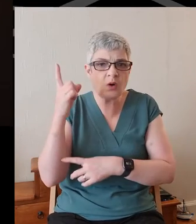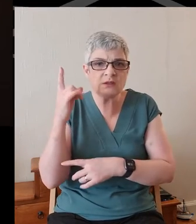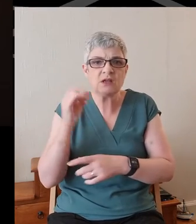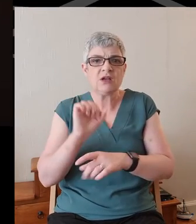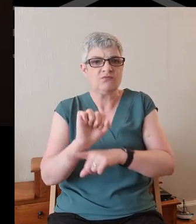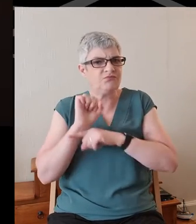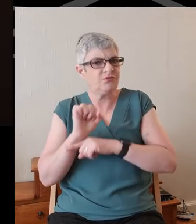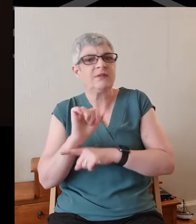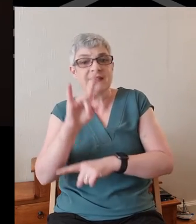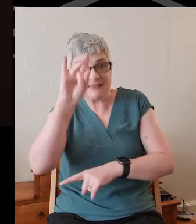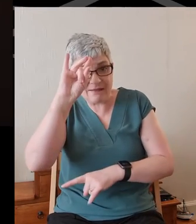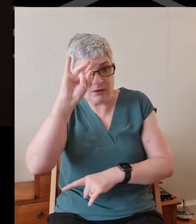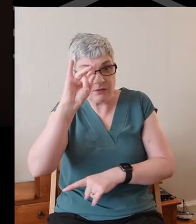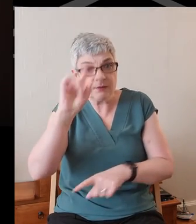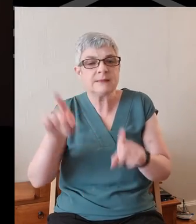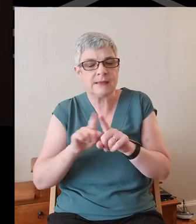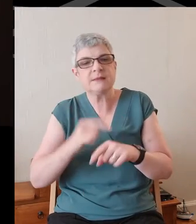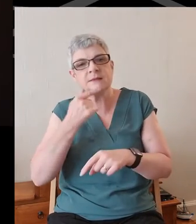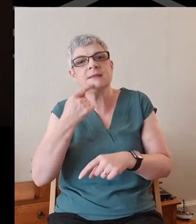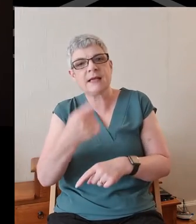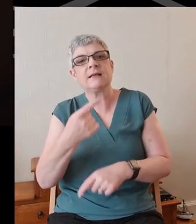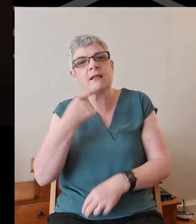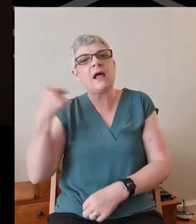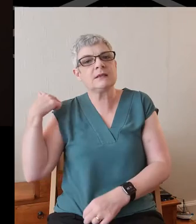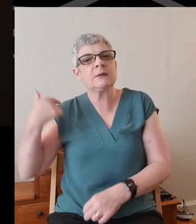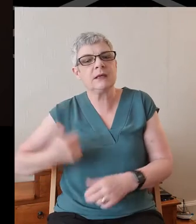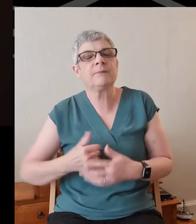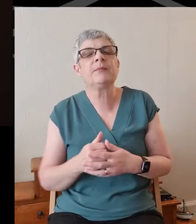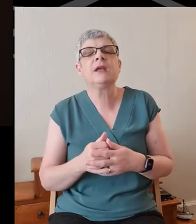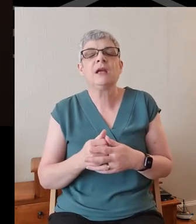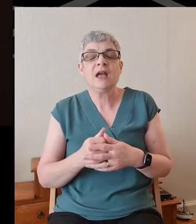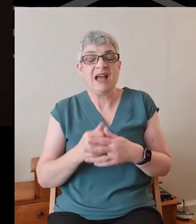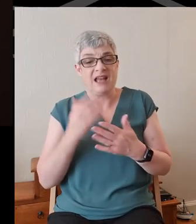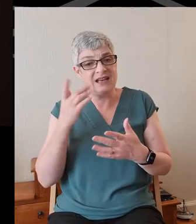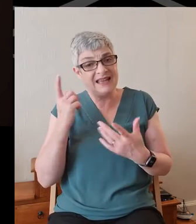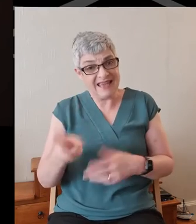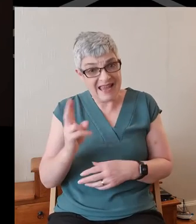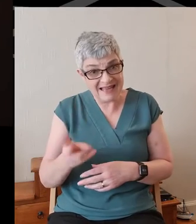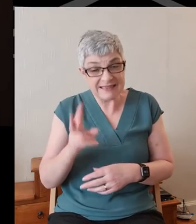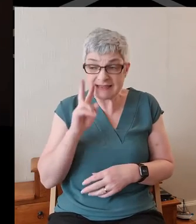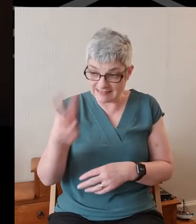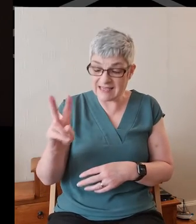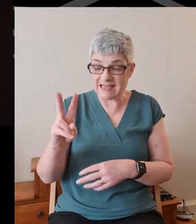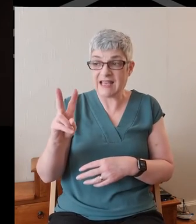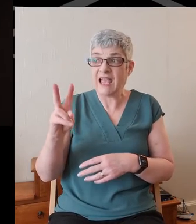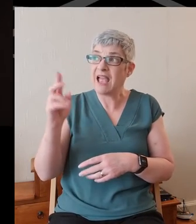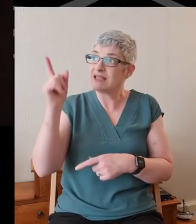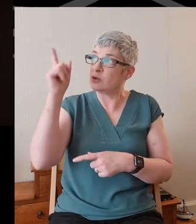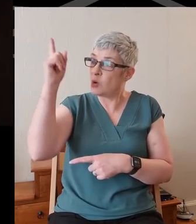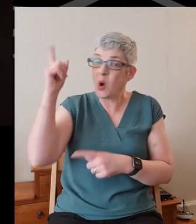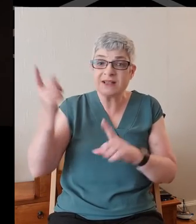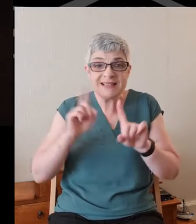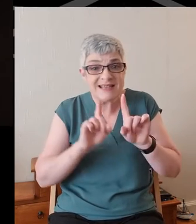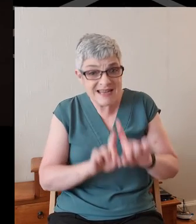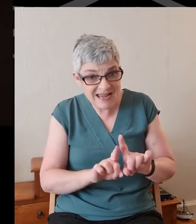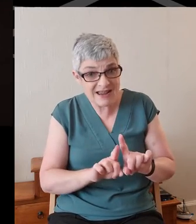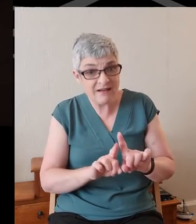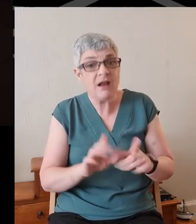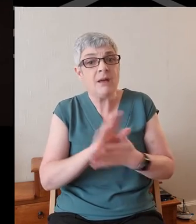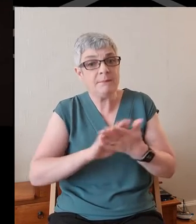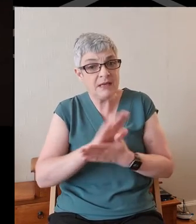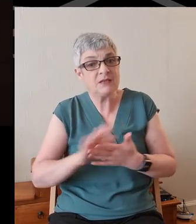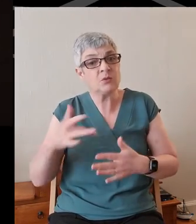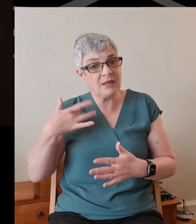as we were saying last week. And again, notice that it's the nearness of God that gives us the impetus to live